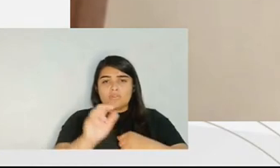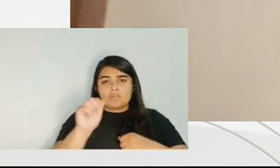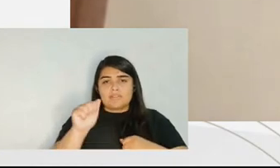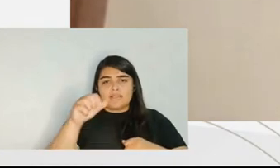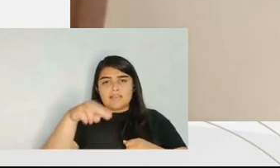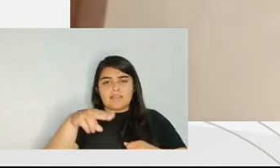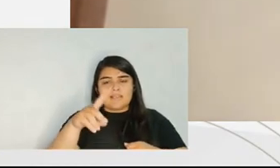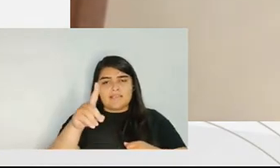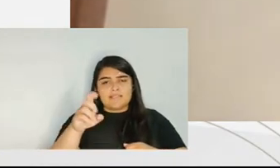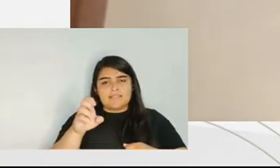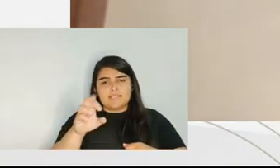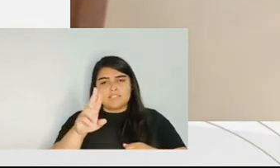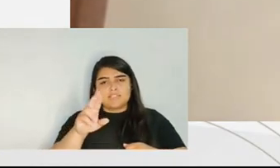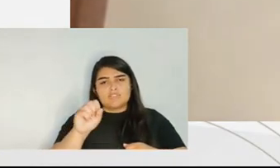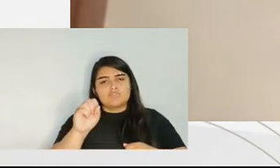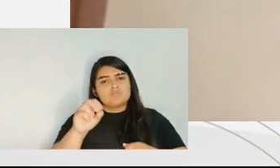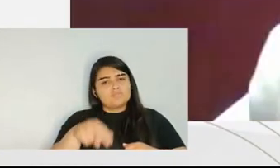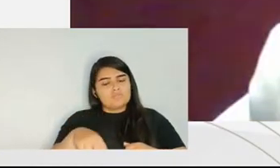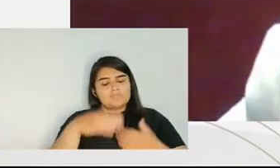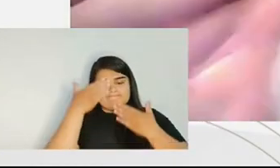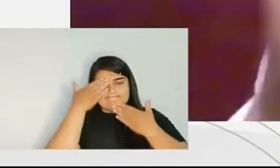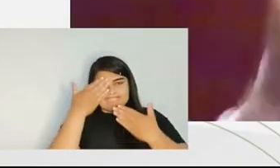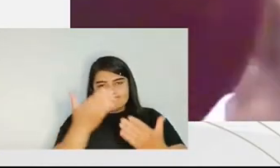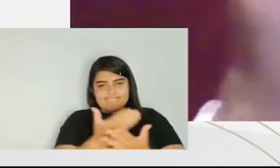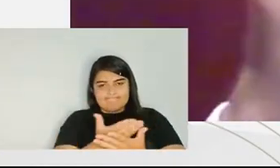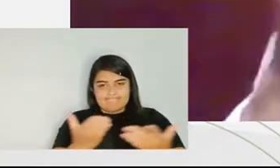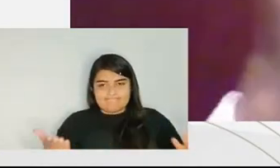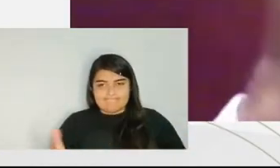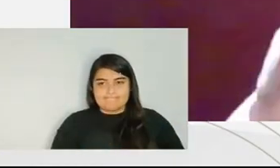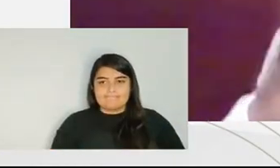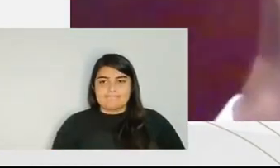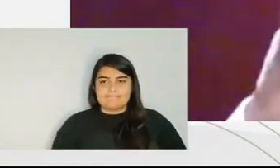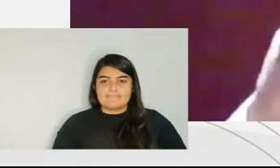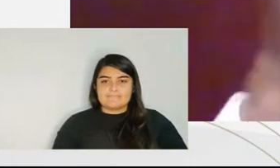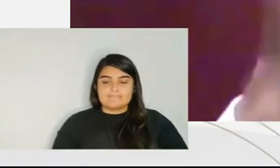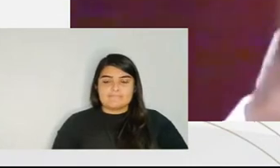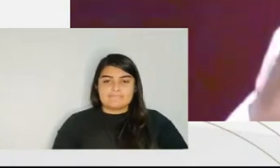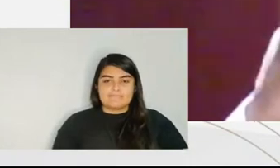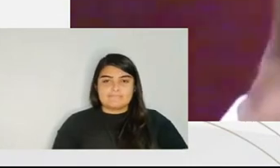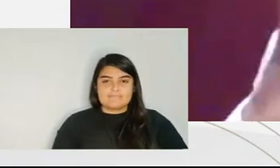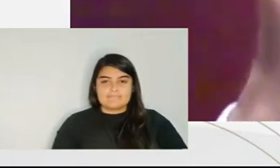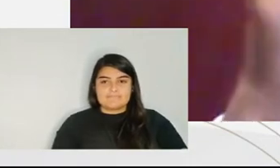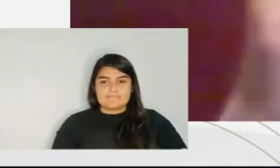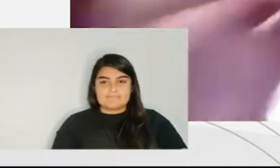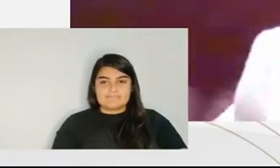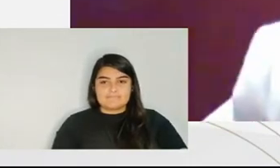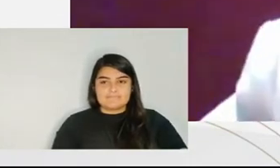Dr. Anderson so that we can continue our talks.